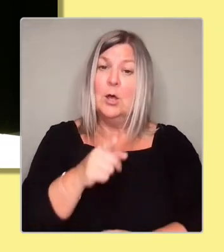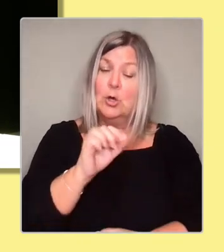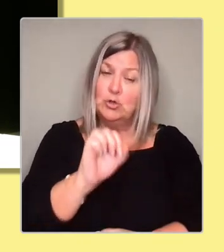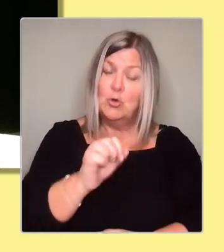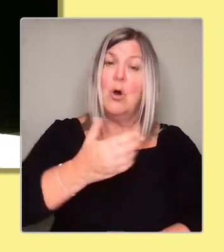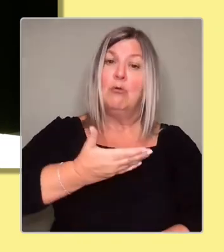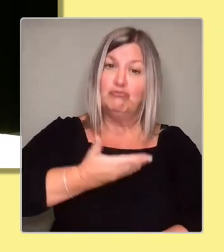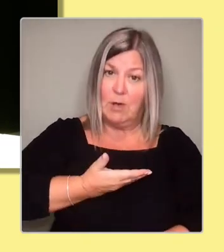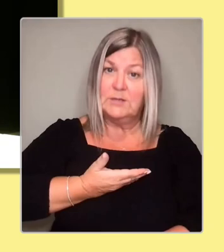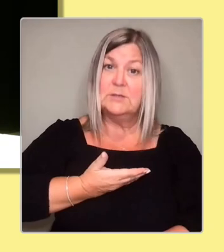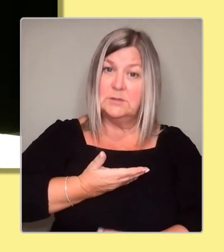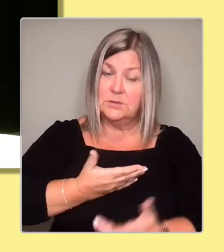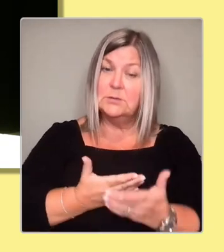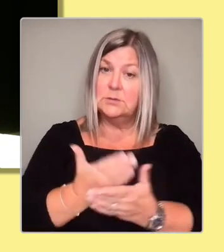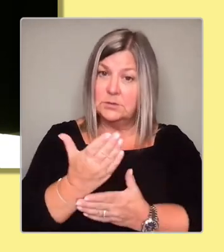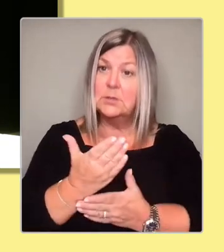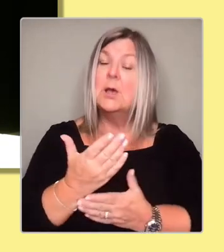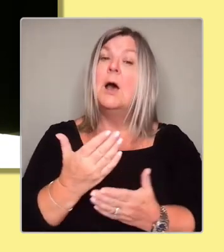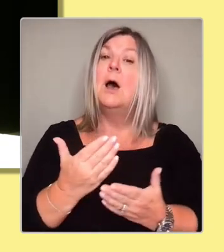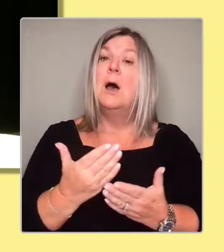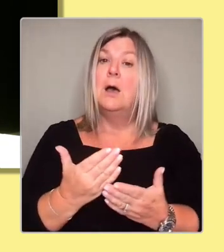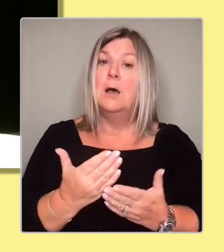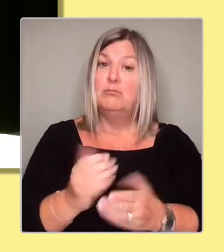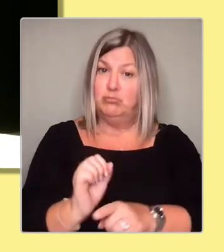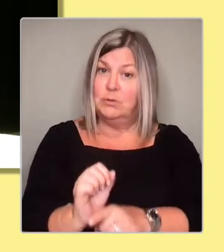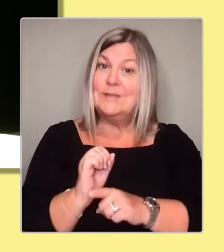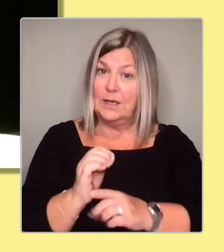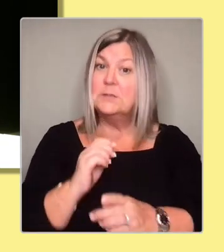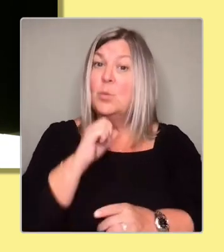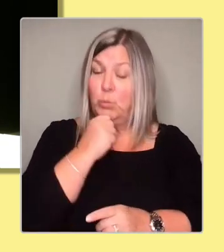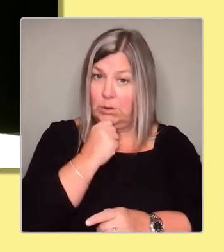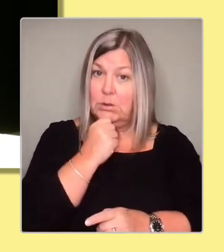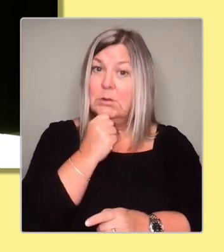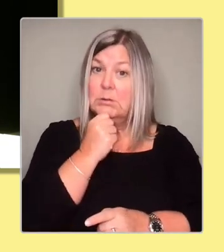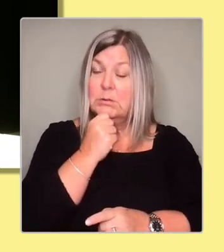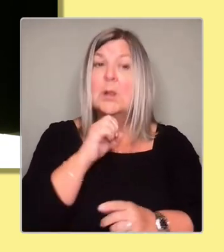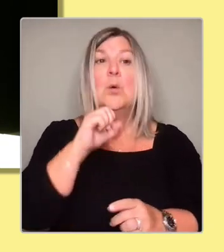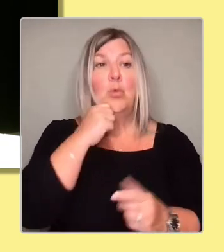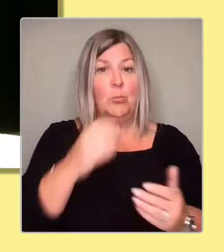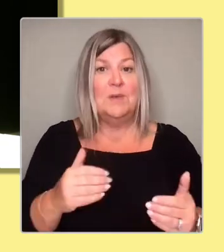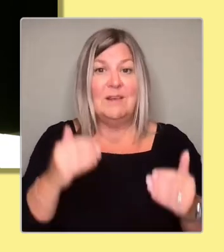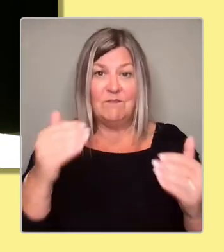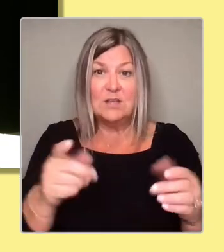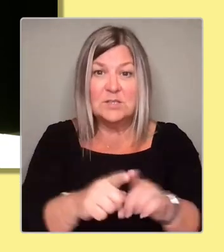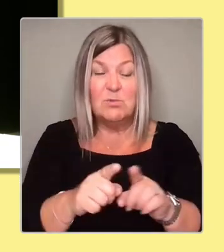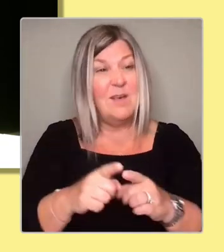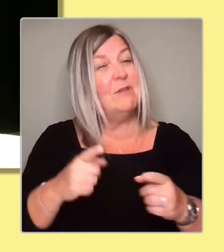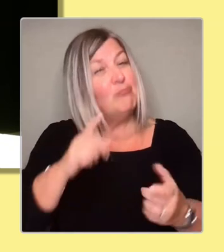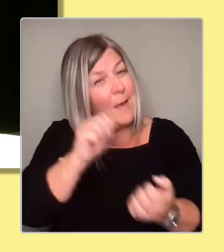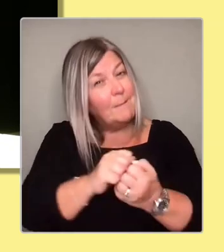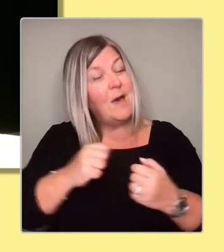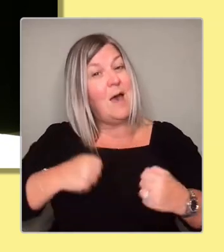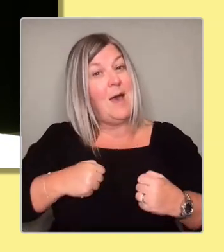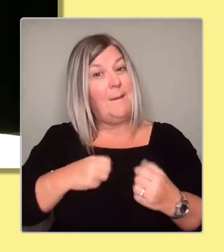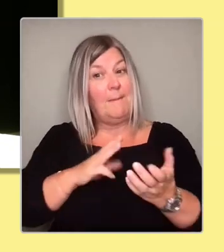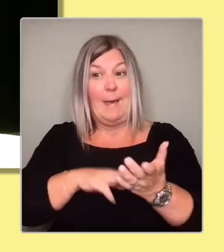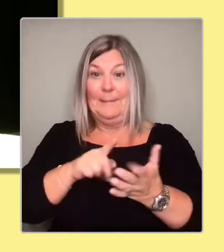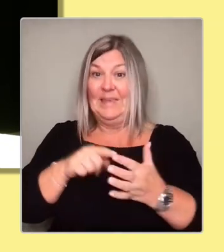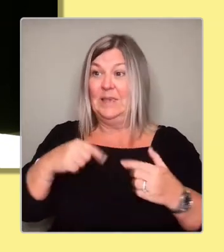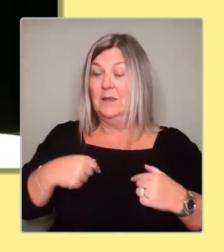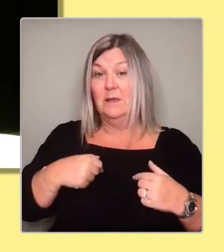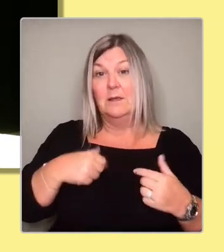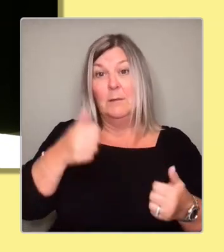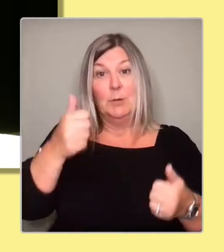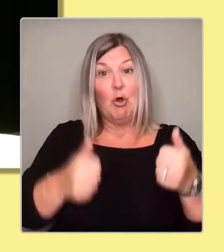will be advanced where they possibly can. Because I'm a minority myself. I've lived in this whole, my entire life in this country as a minority.